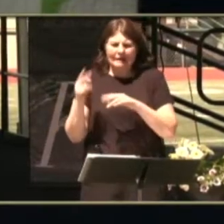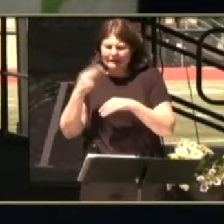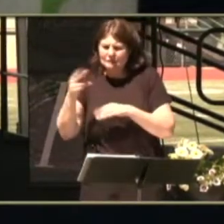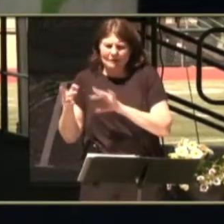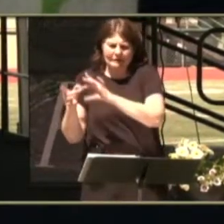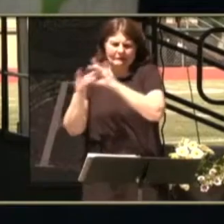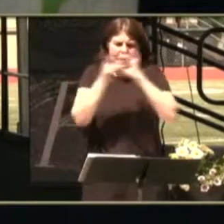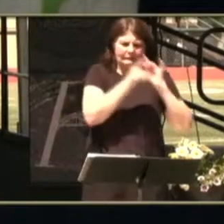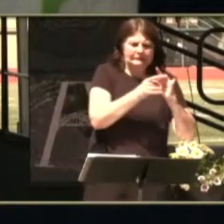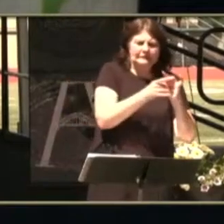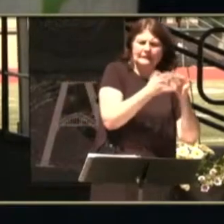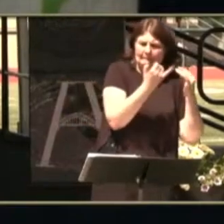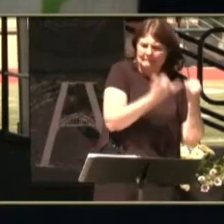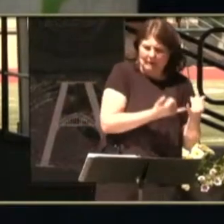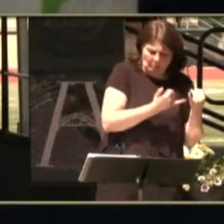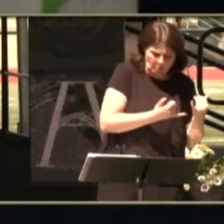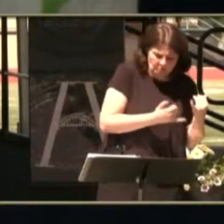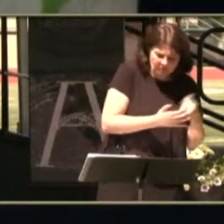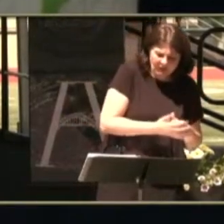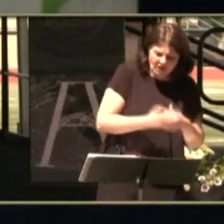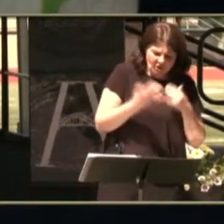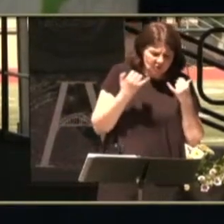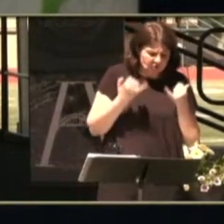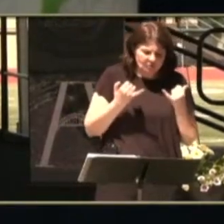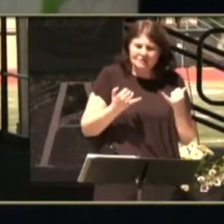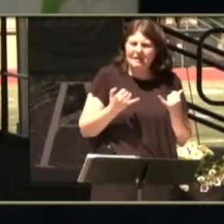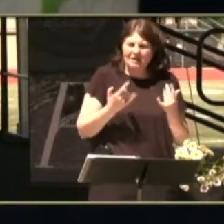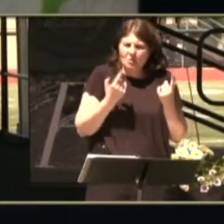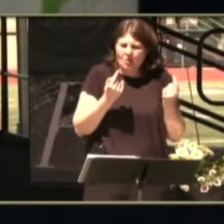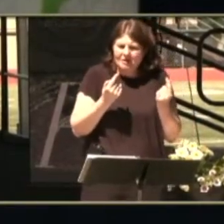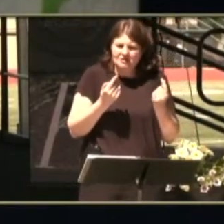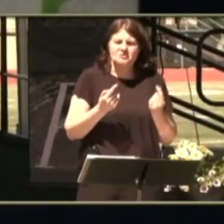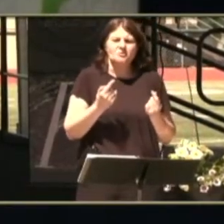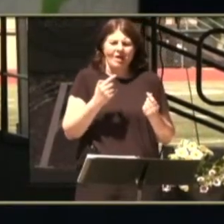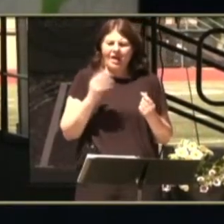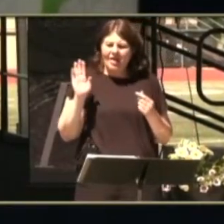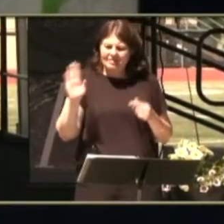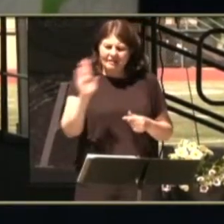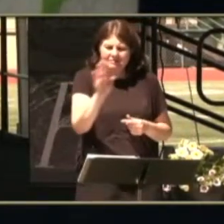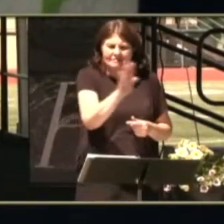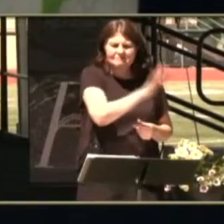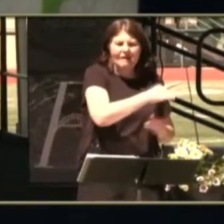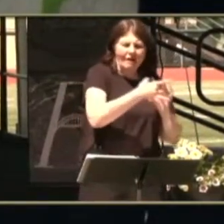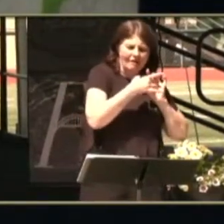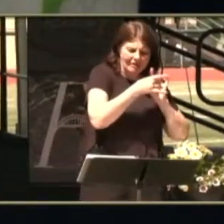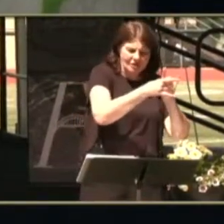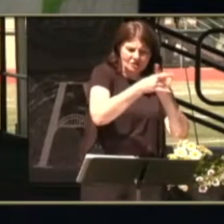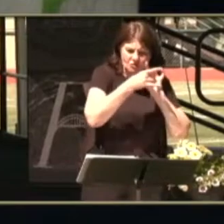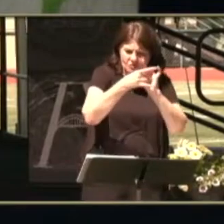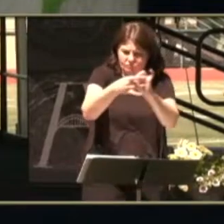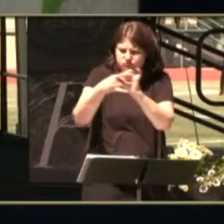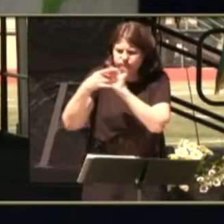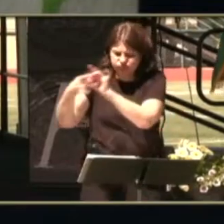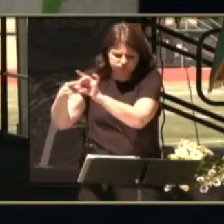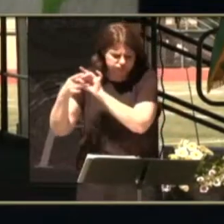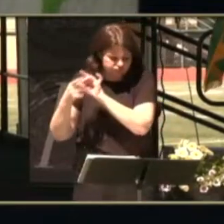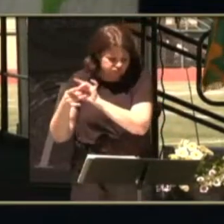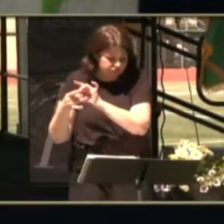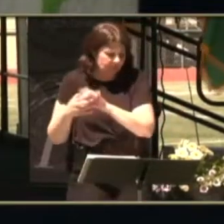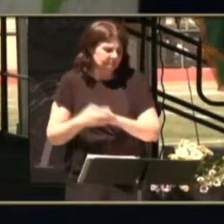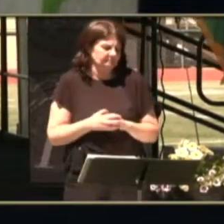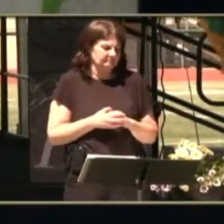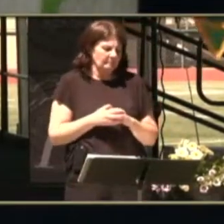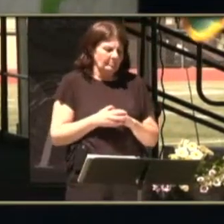Today, we start our day by connecting with the histories of people. On this